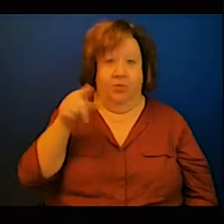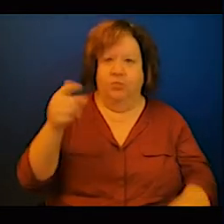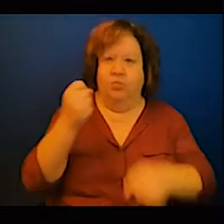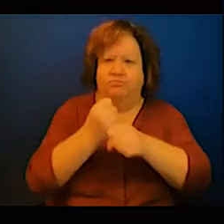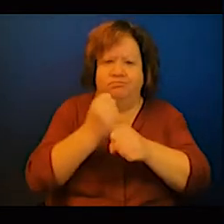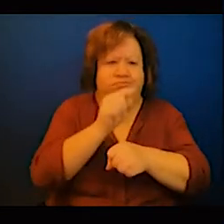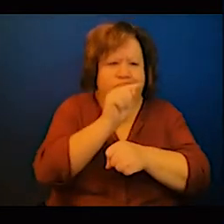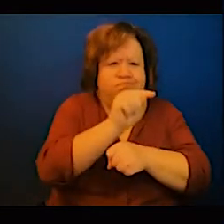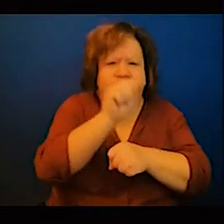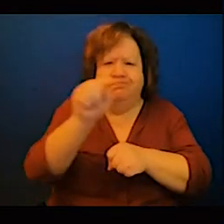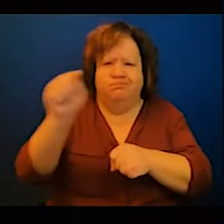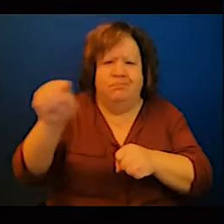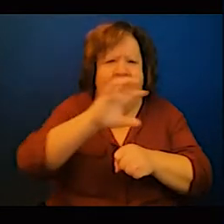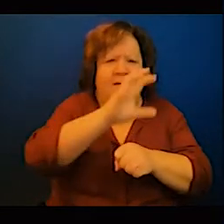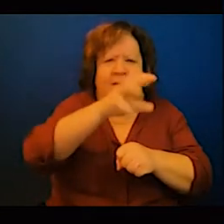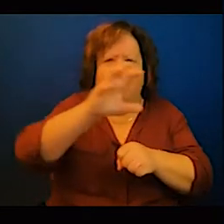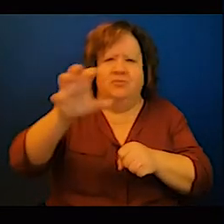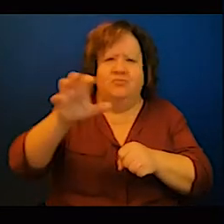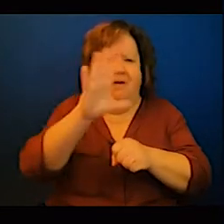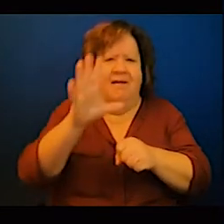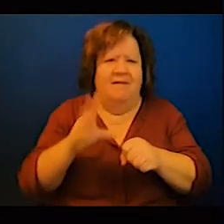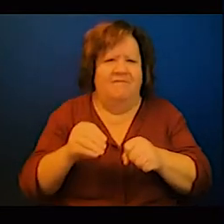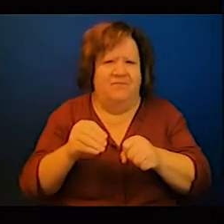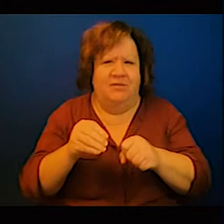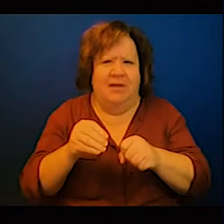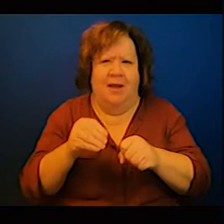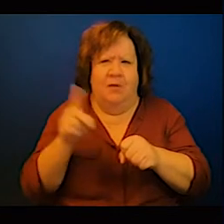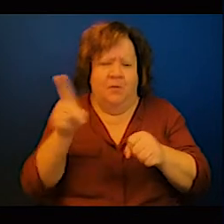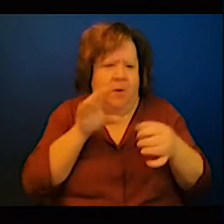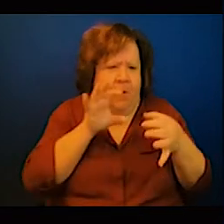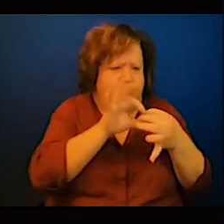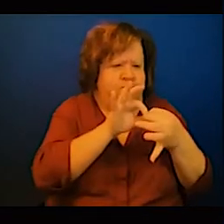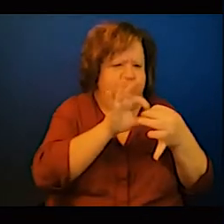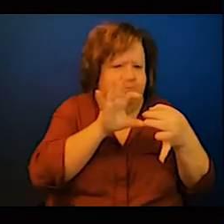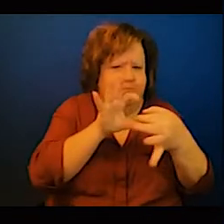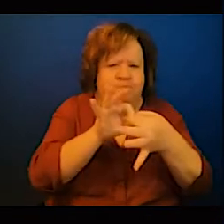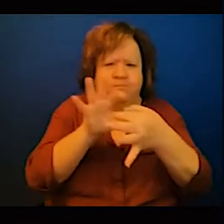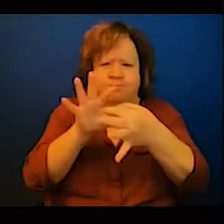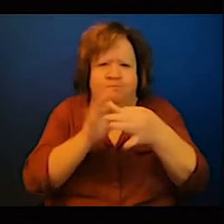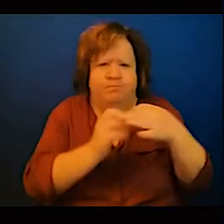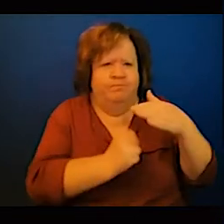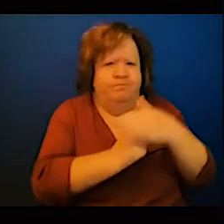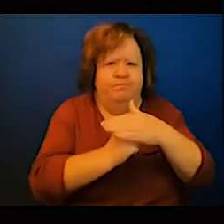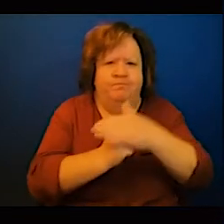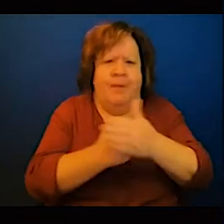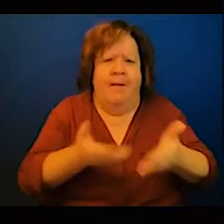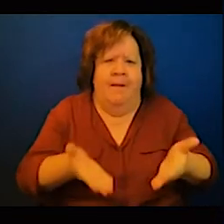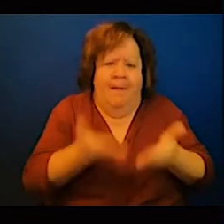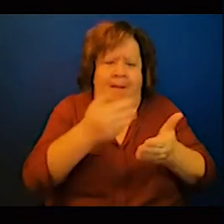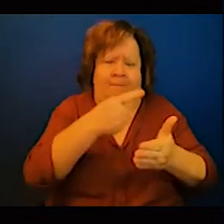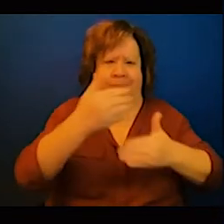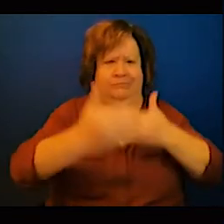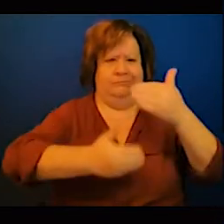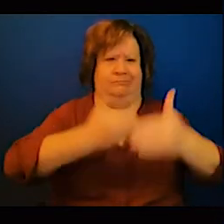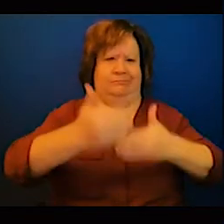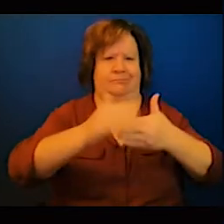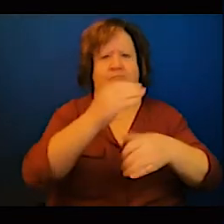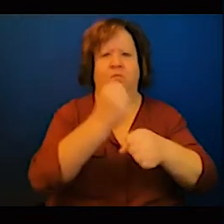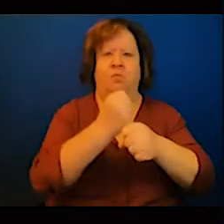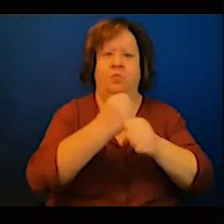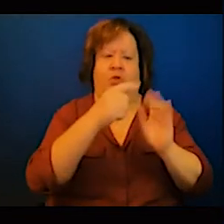contributions and what they're going to do as part of their global commitment towards